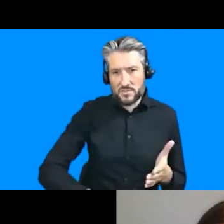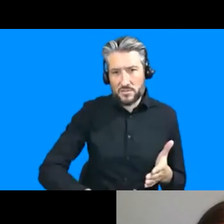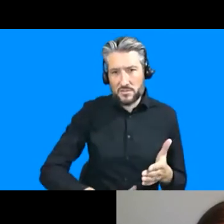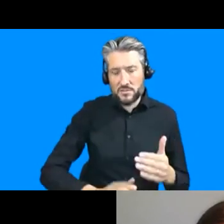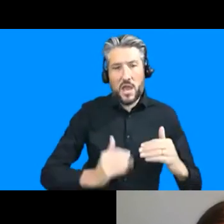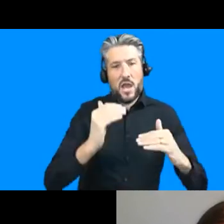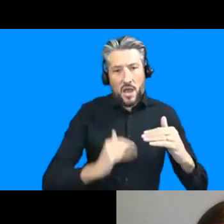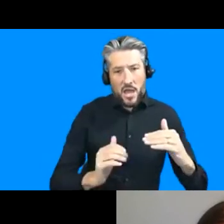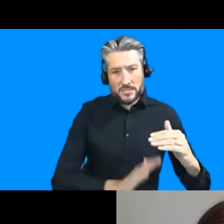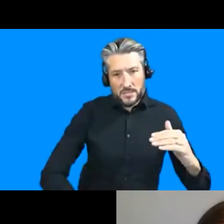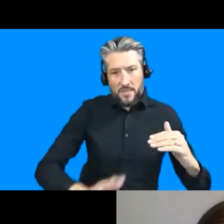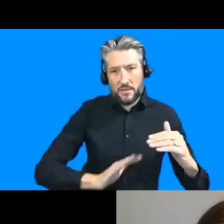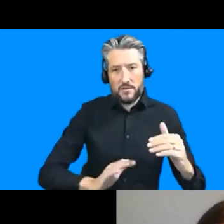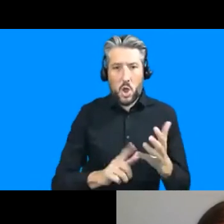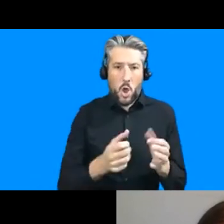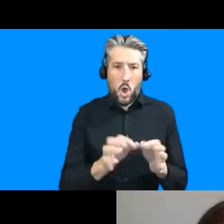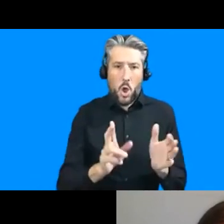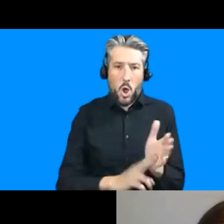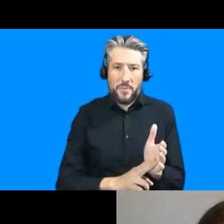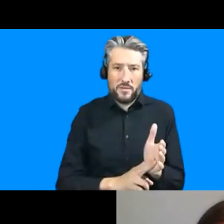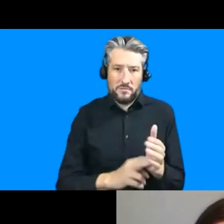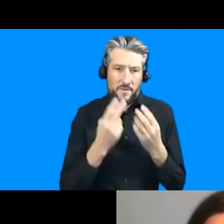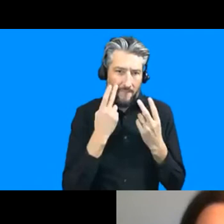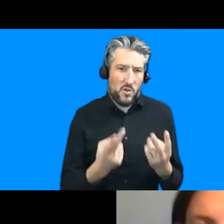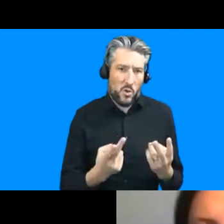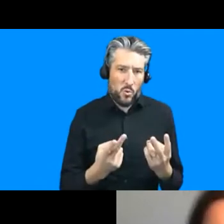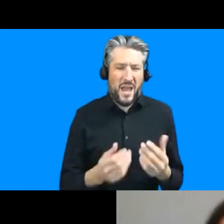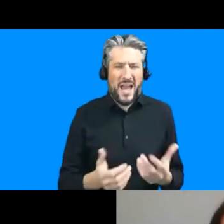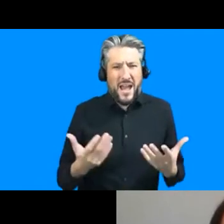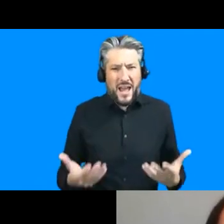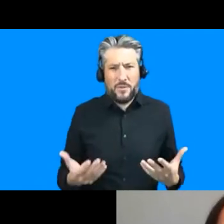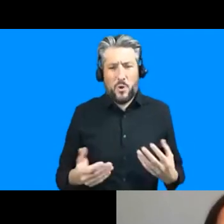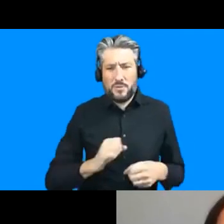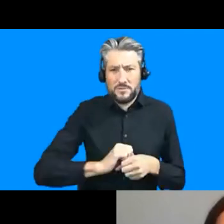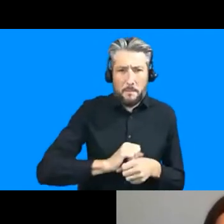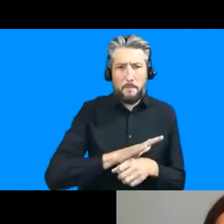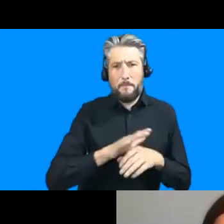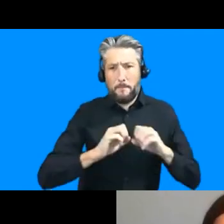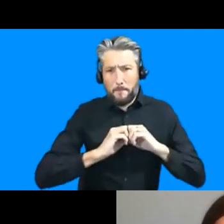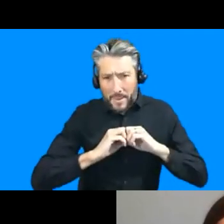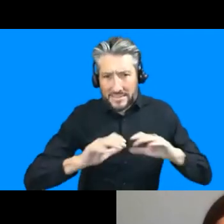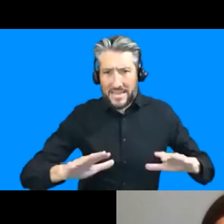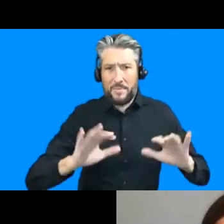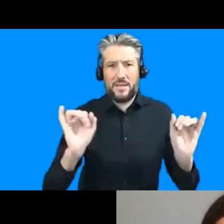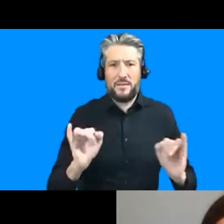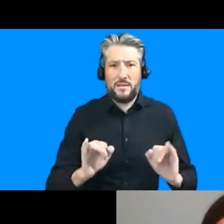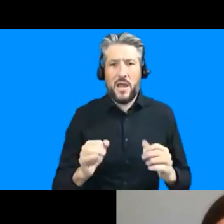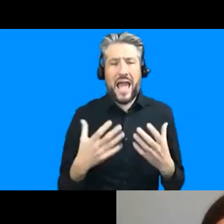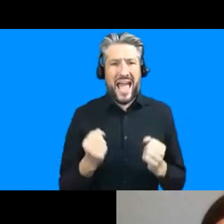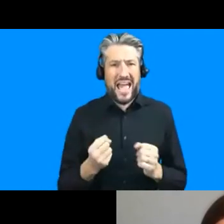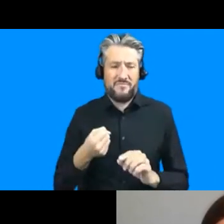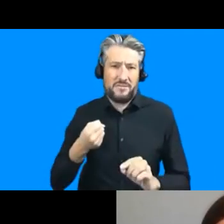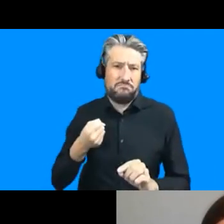violence of the pandemic so this is the violence that's not just directly as a result of the disease but also